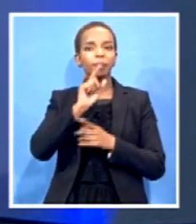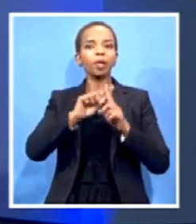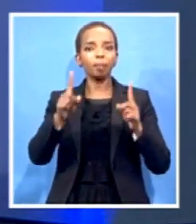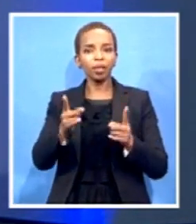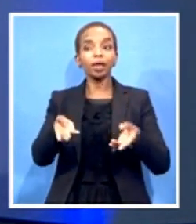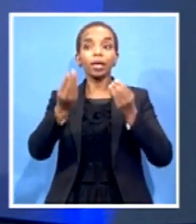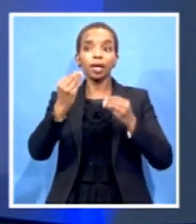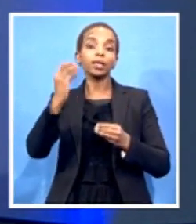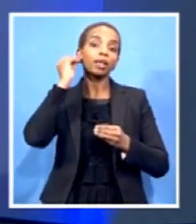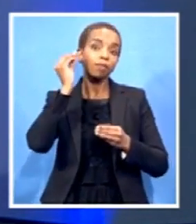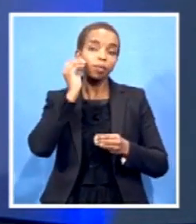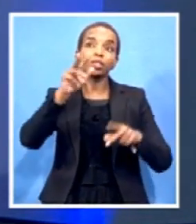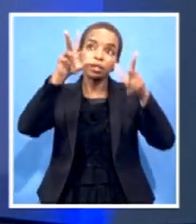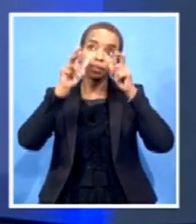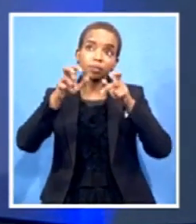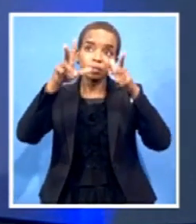Kim Daniels reports.